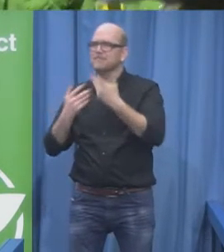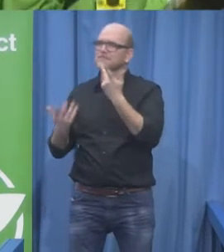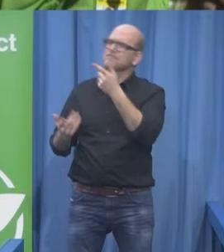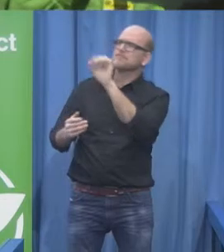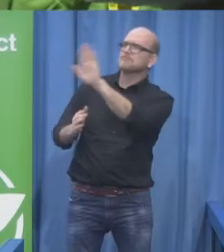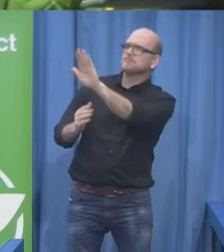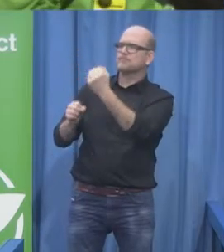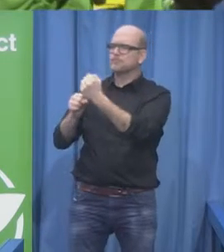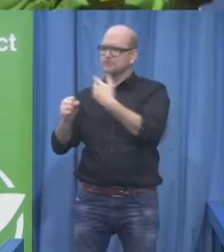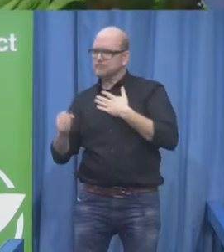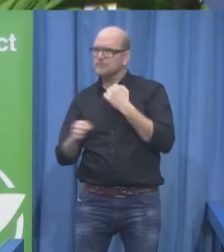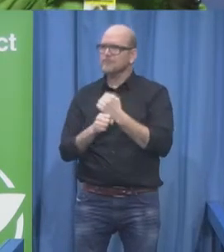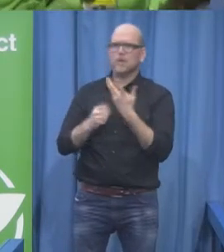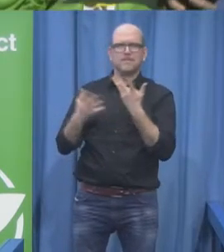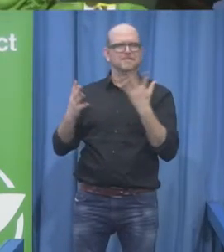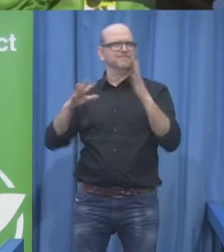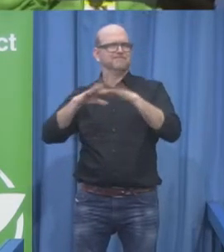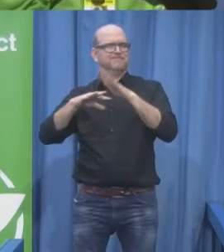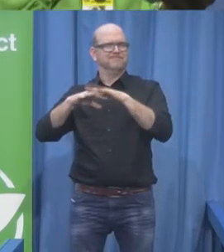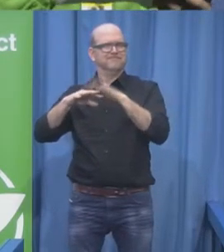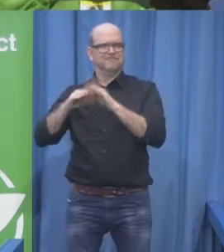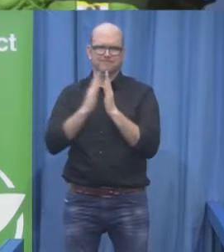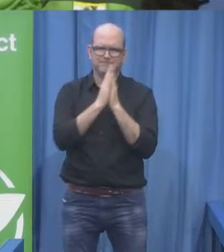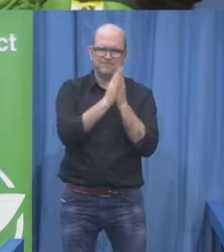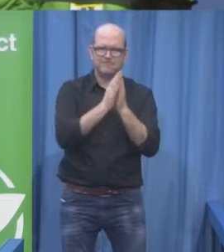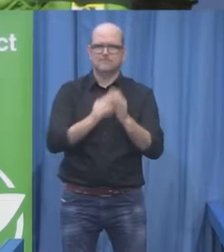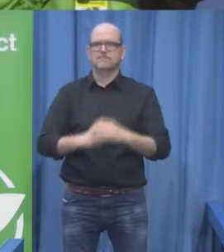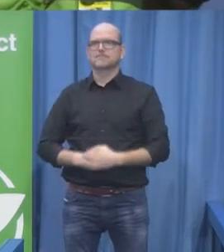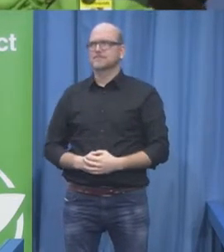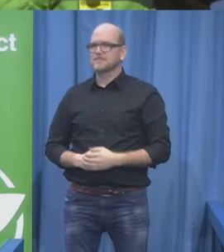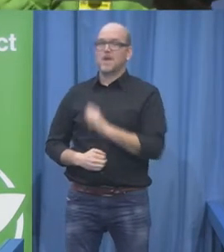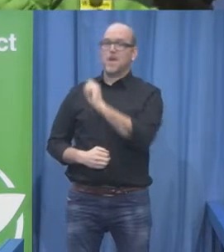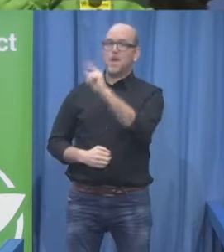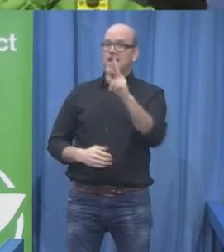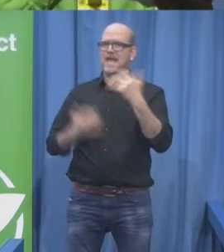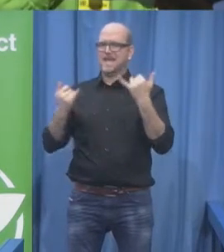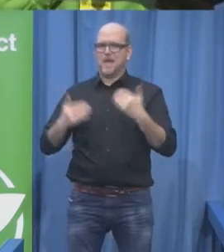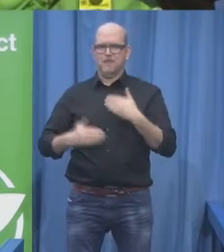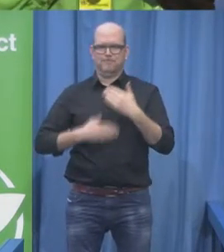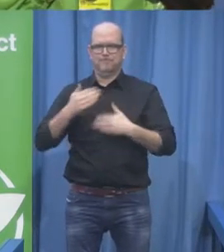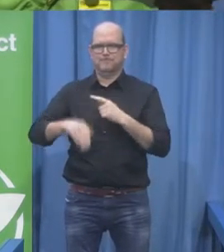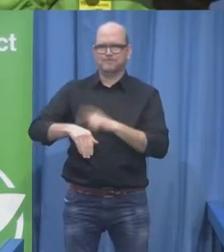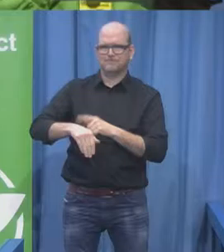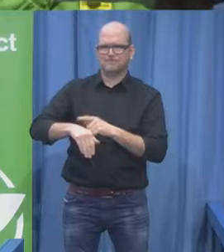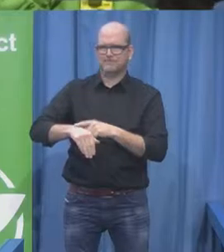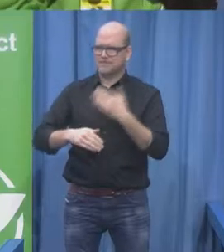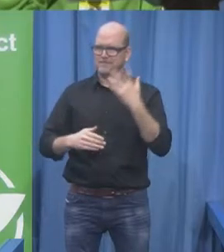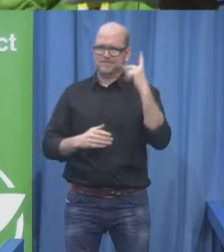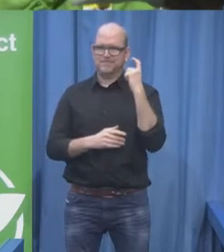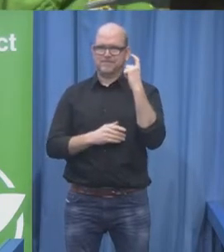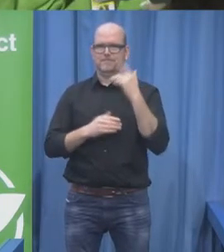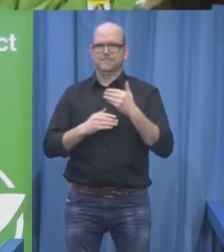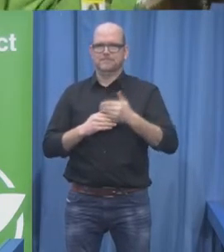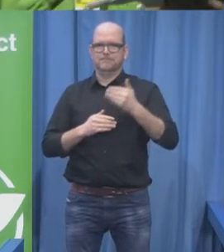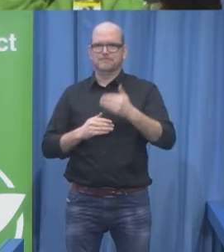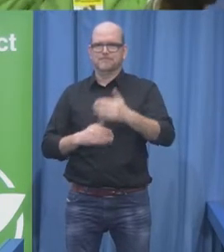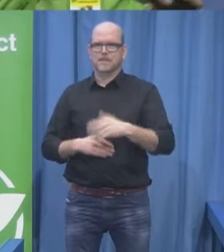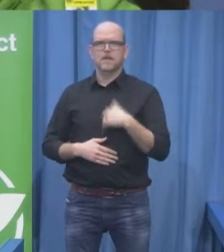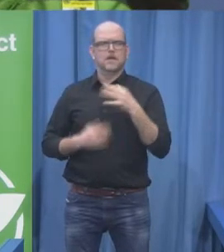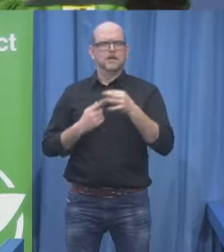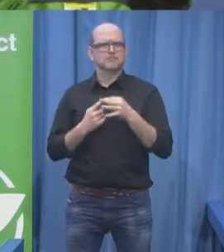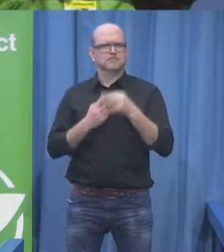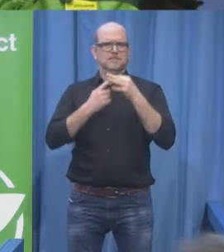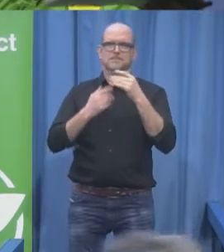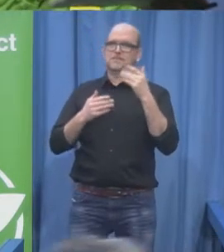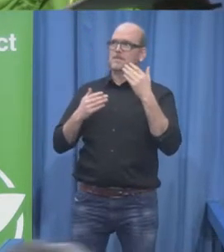have an extraordinary three keynote speakers and though I think every year they are great, for me this is a particularly